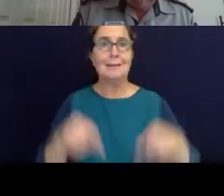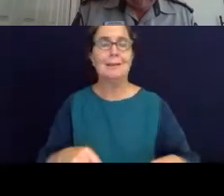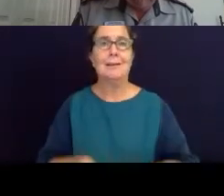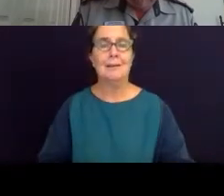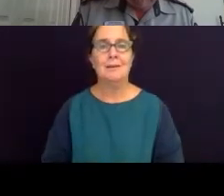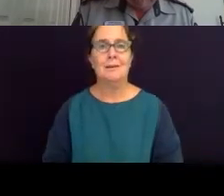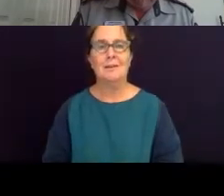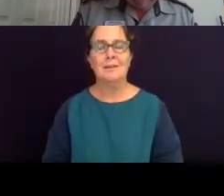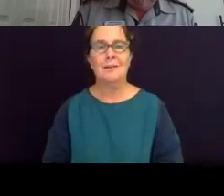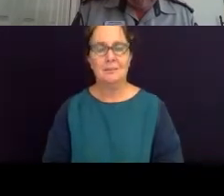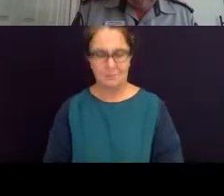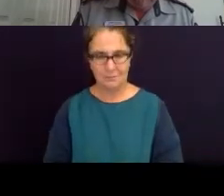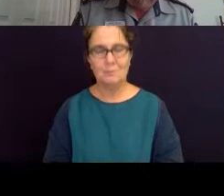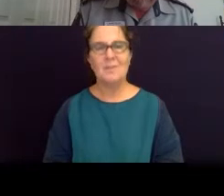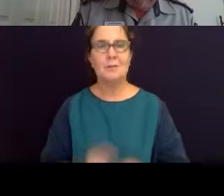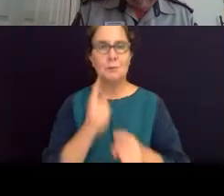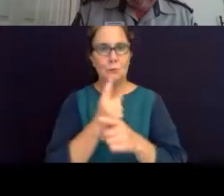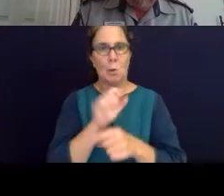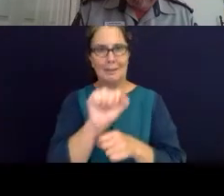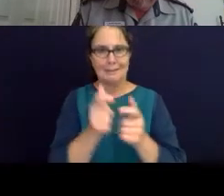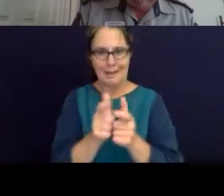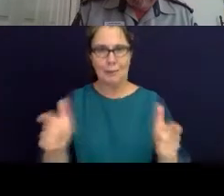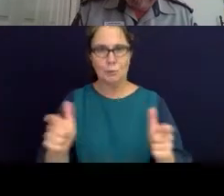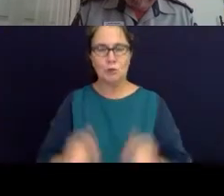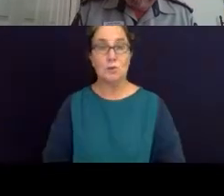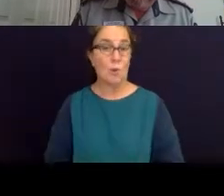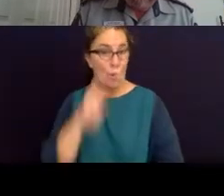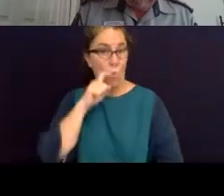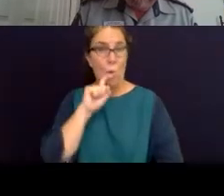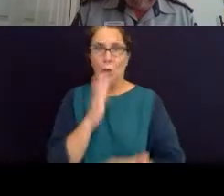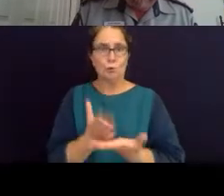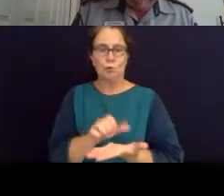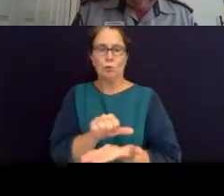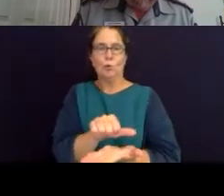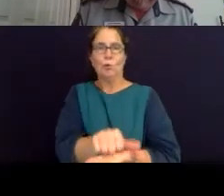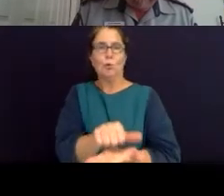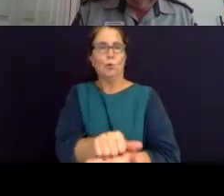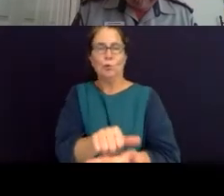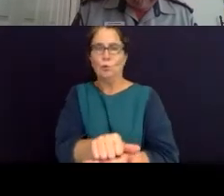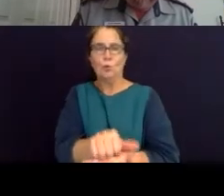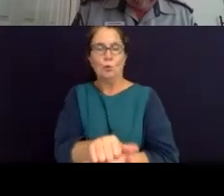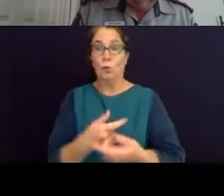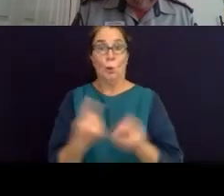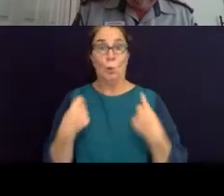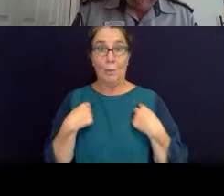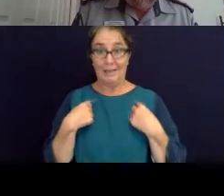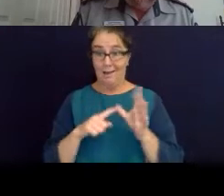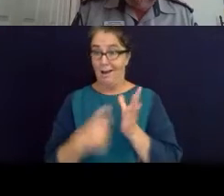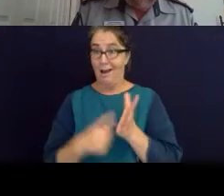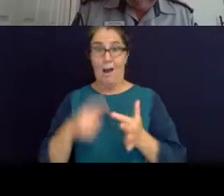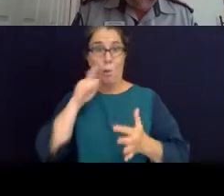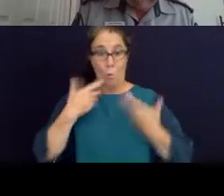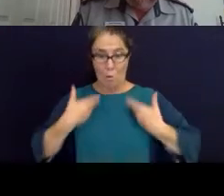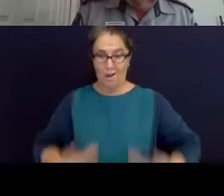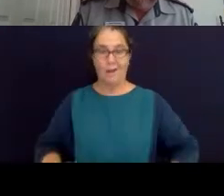tapu te wai. Water is sacred for some of us. We are water and water is us. So